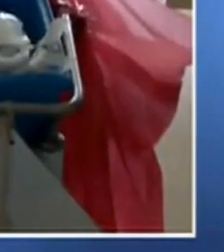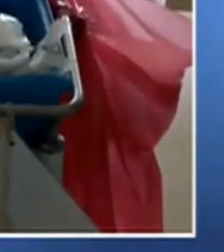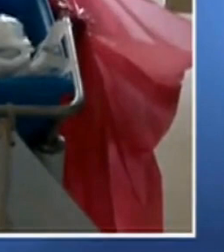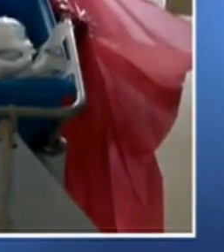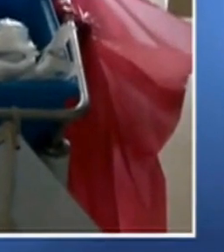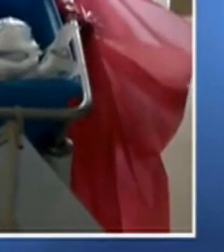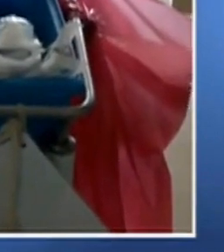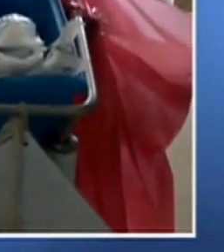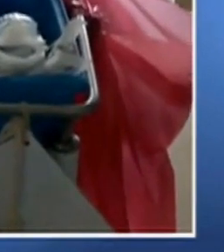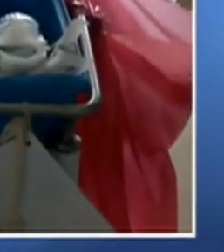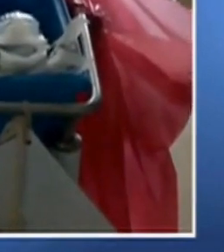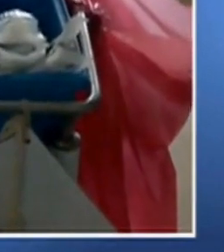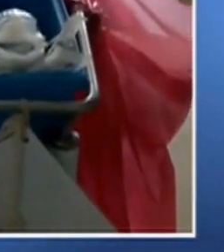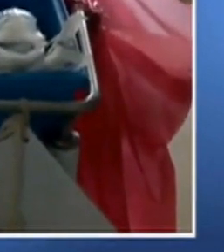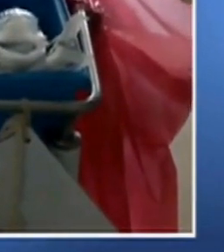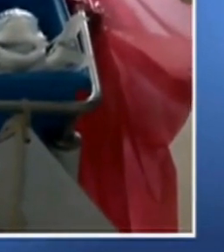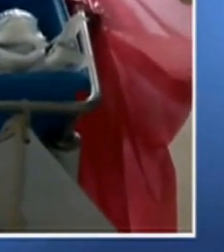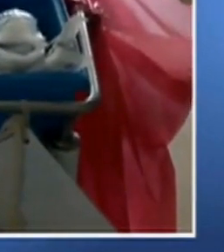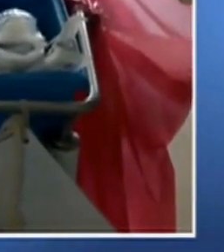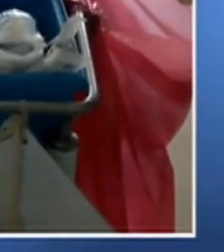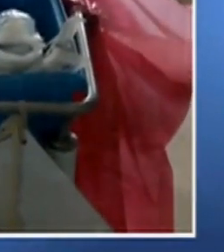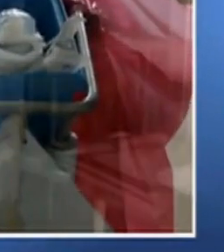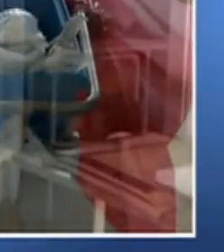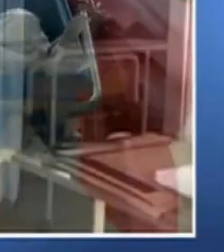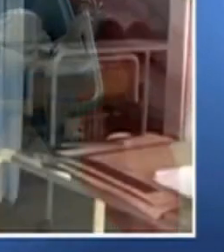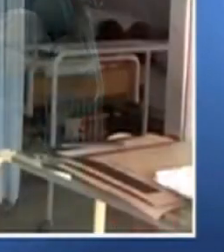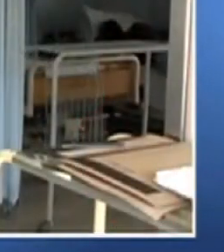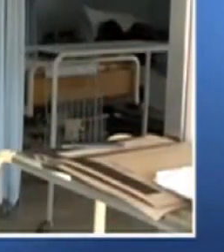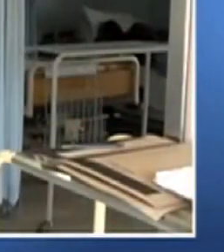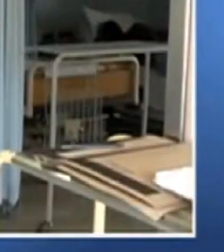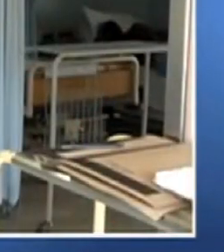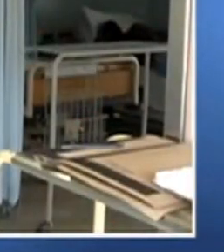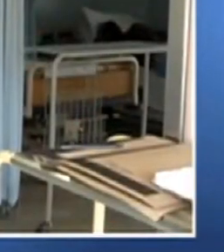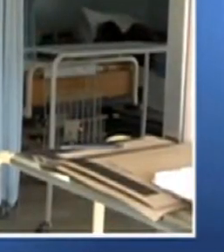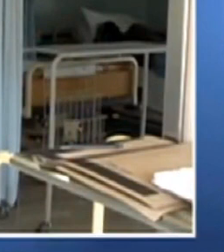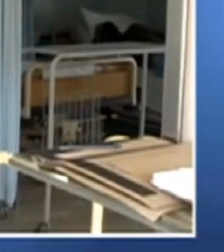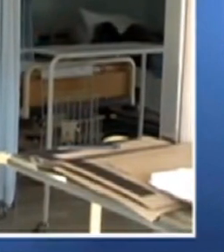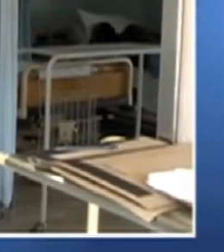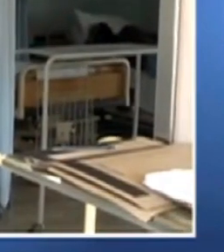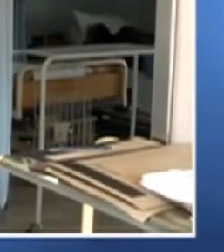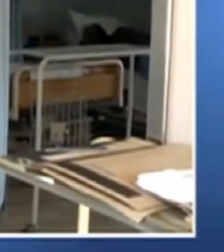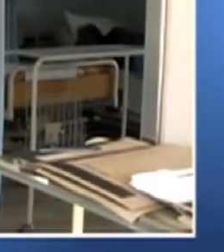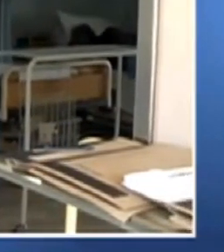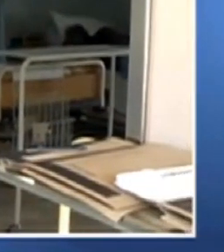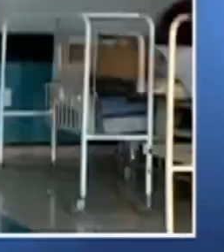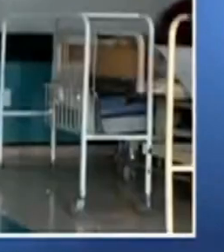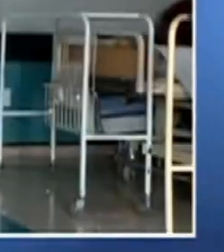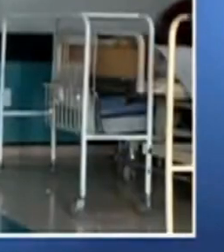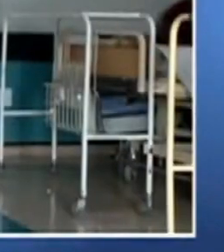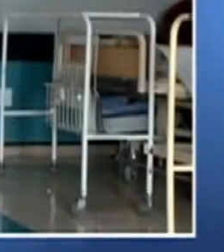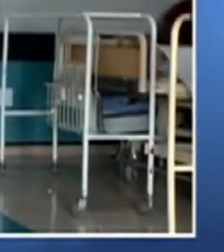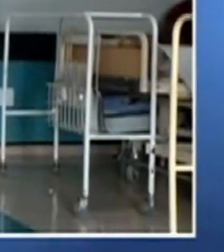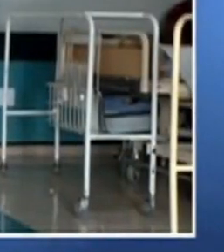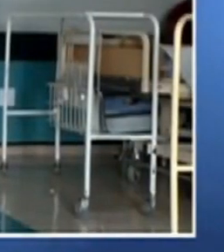first and second doses, as we know with the extended program for immunization, so EPI, which is what we do for